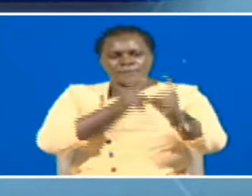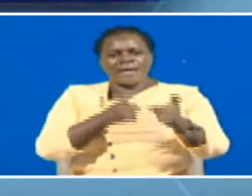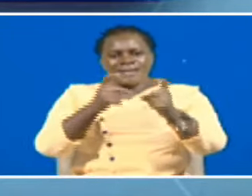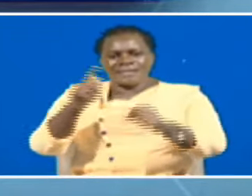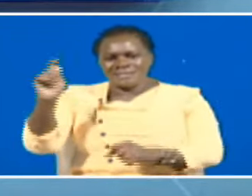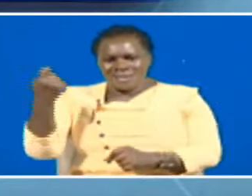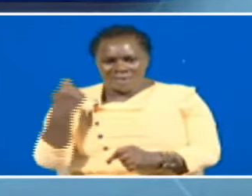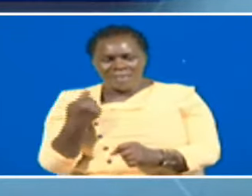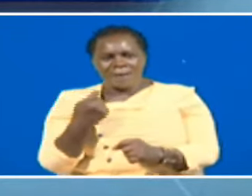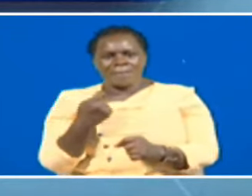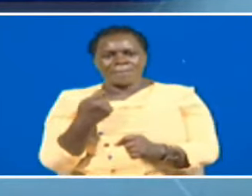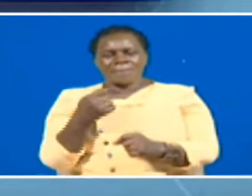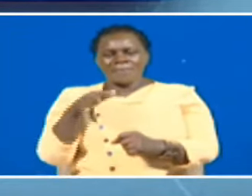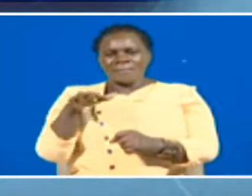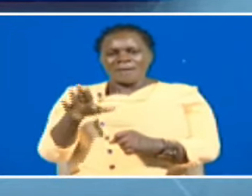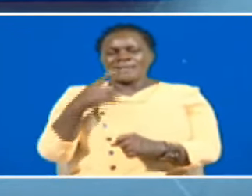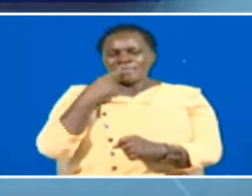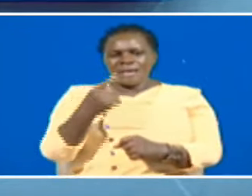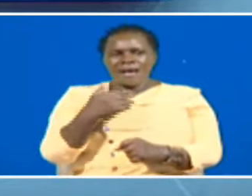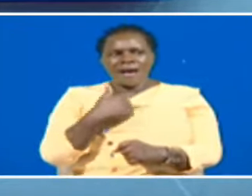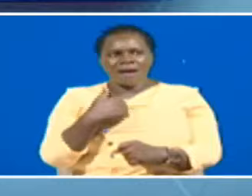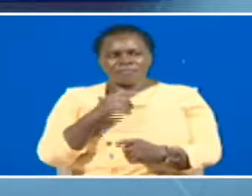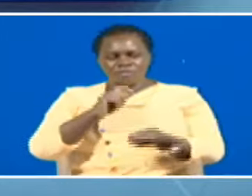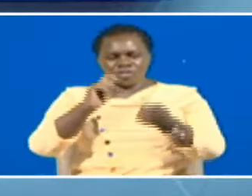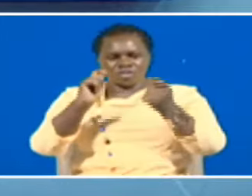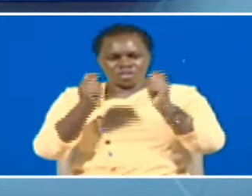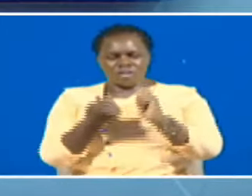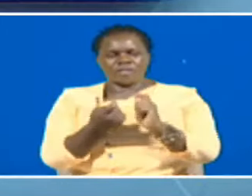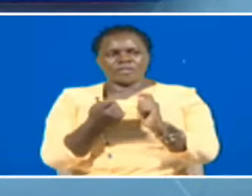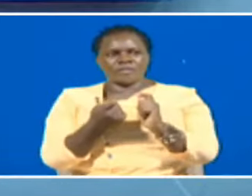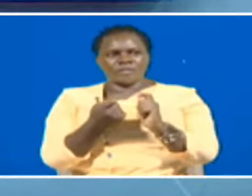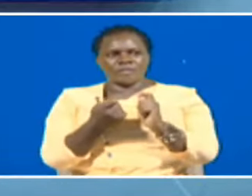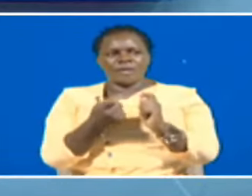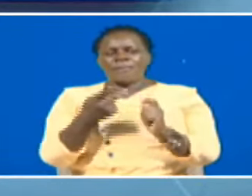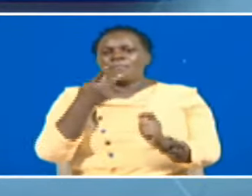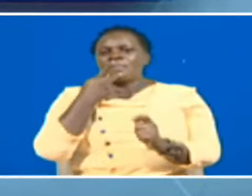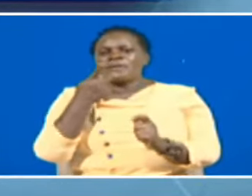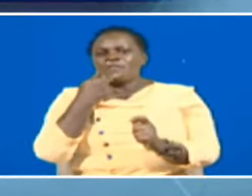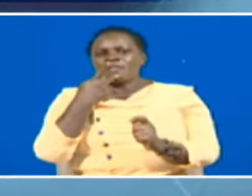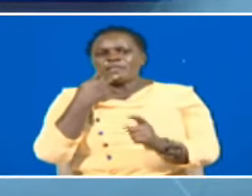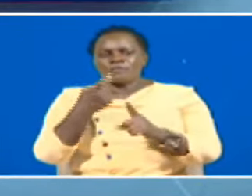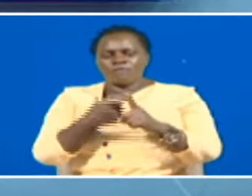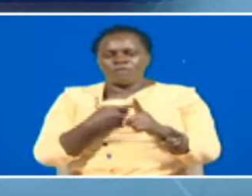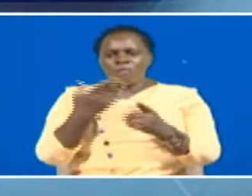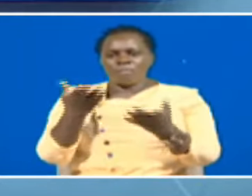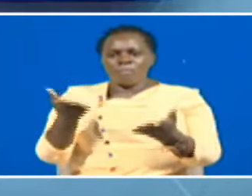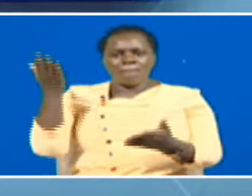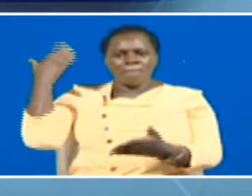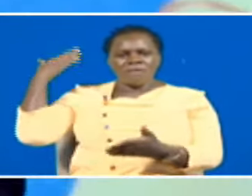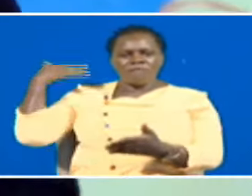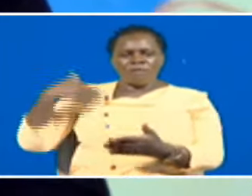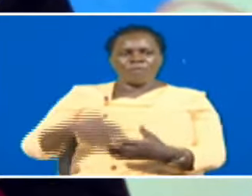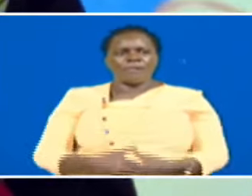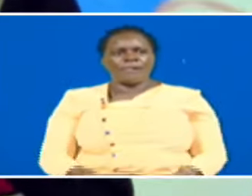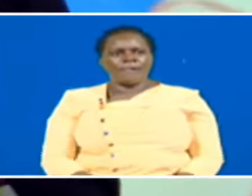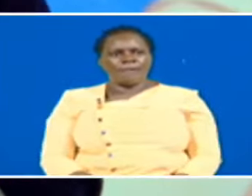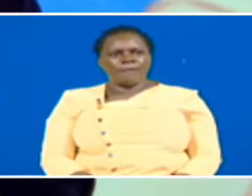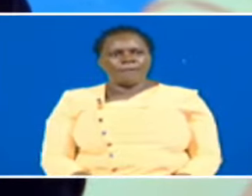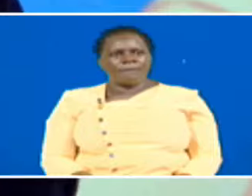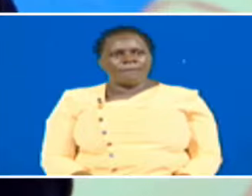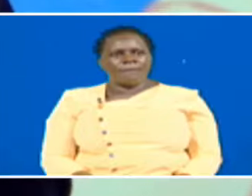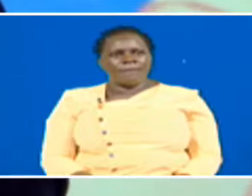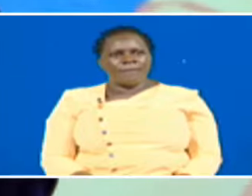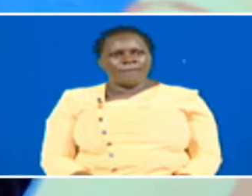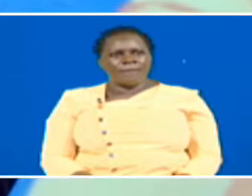Kenya according to Miranda there are shifting trends and preferences from viewers the